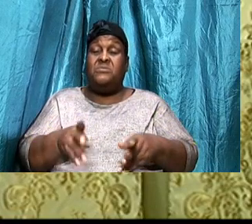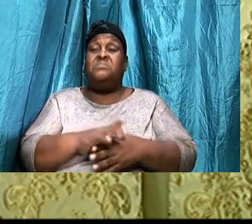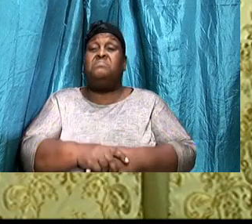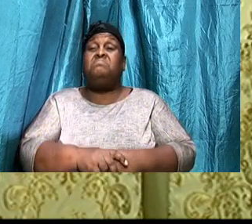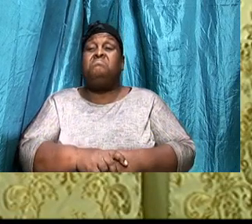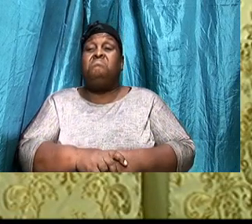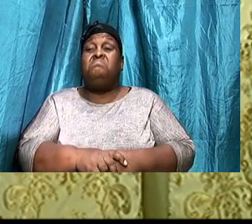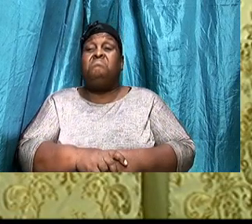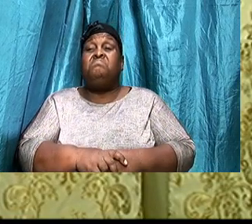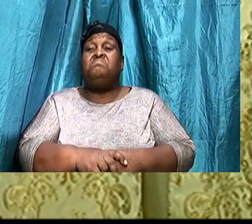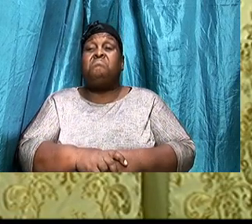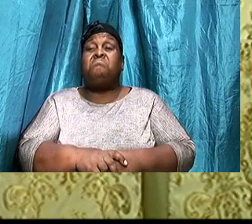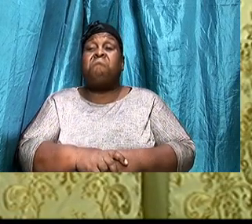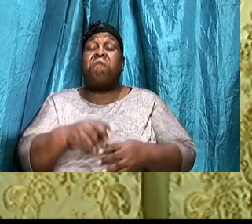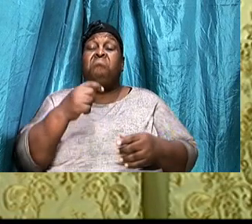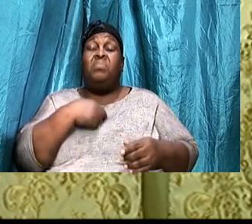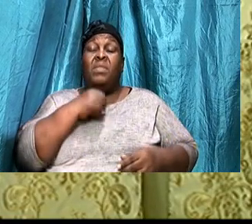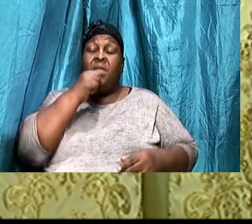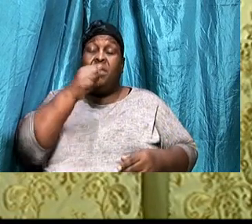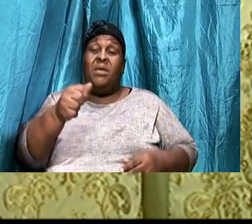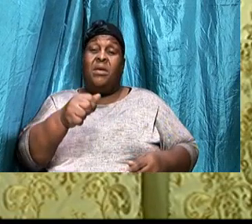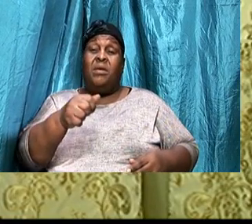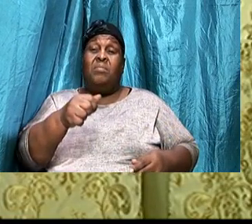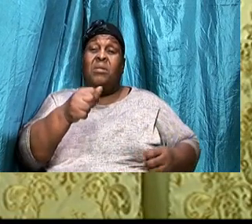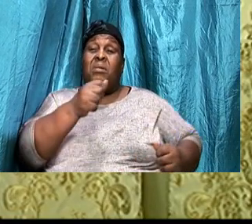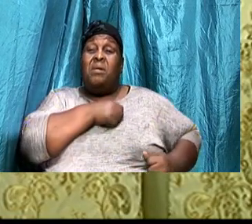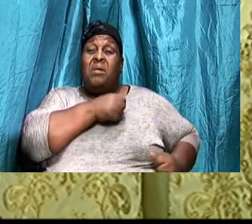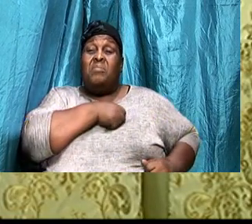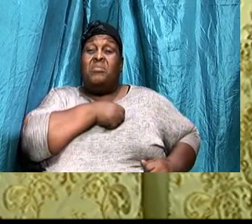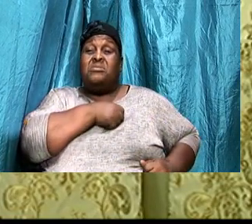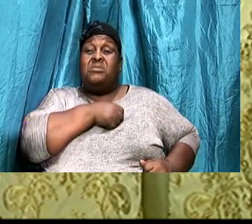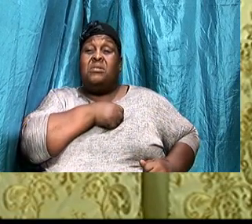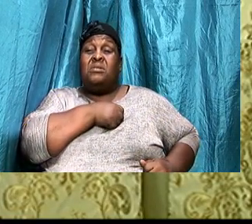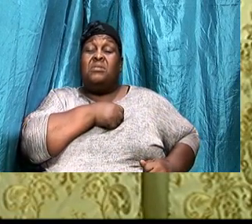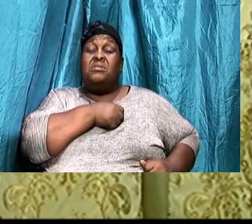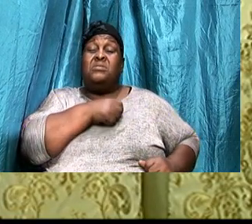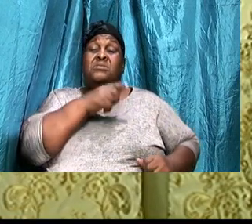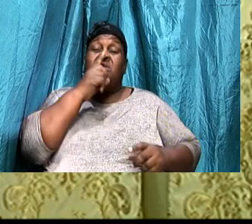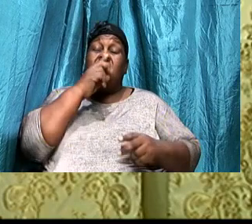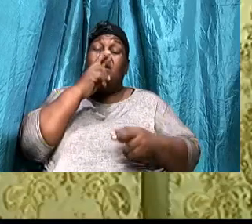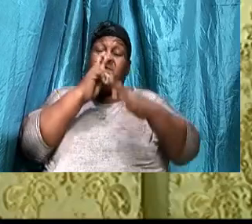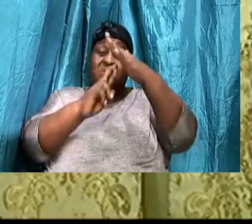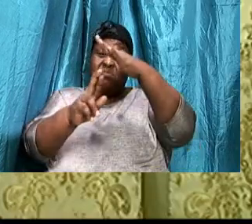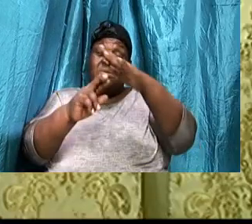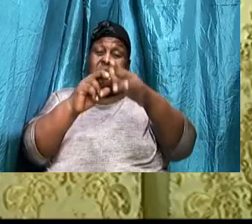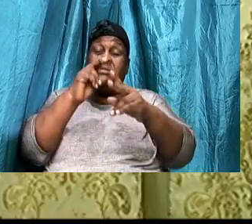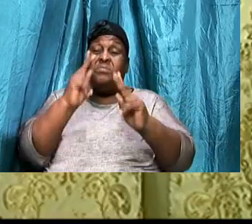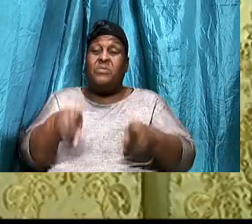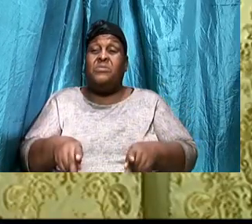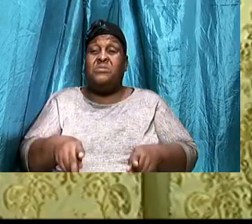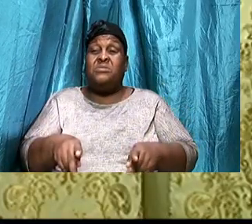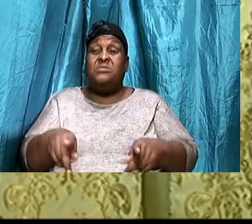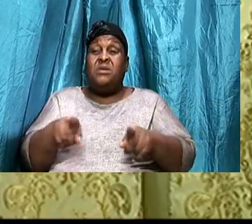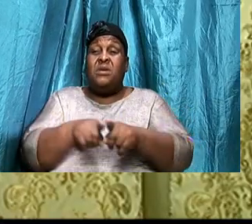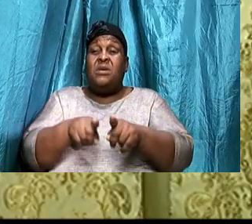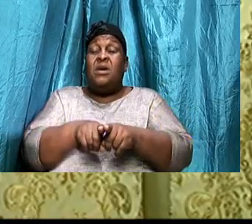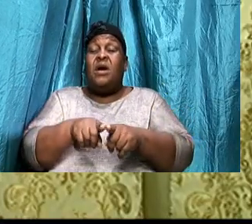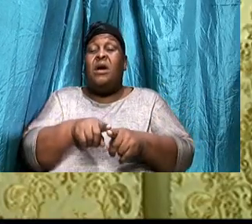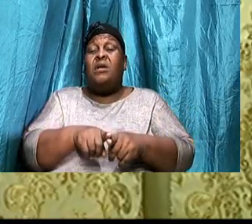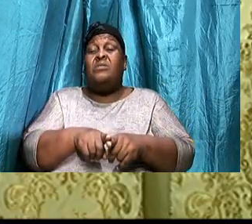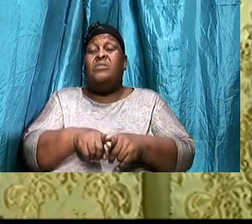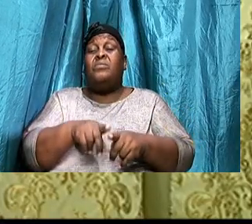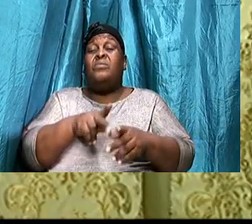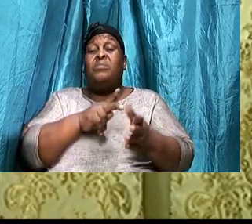So I am, An ambassador of Christ, Is a respected, Official, As a representative,